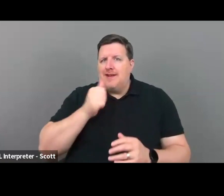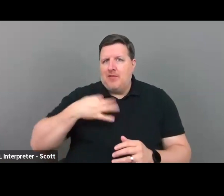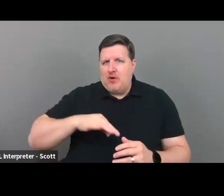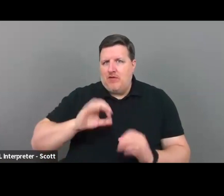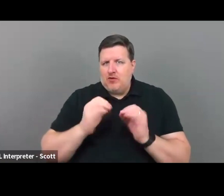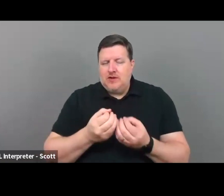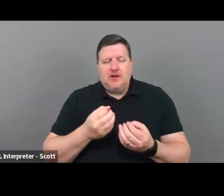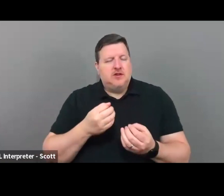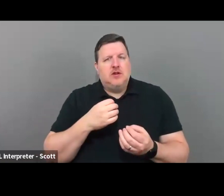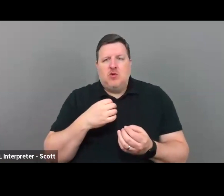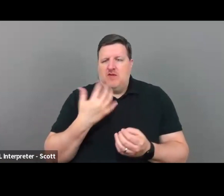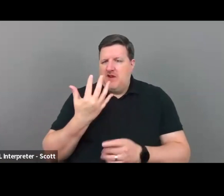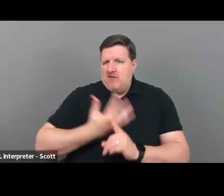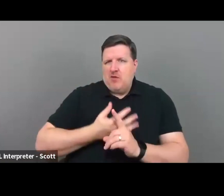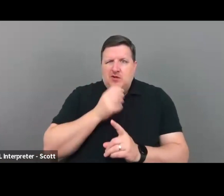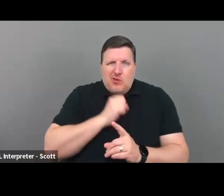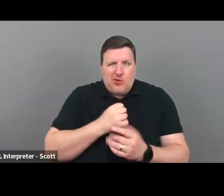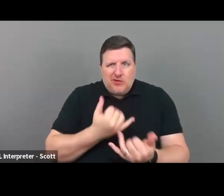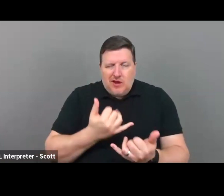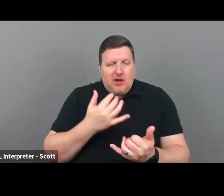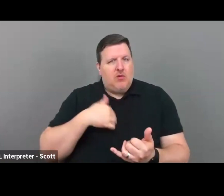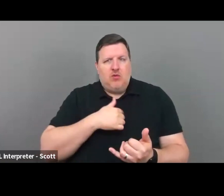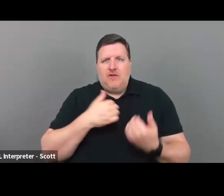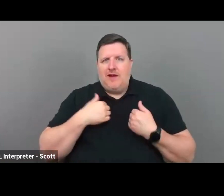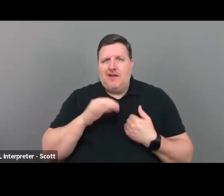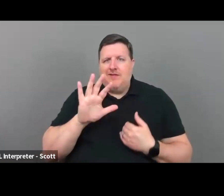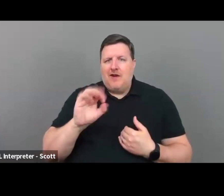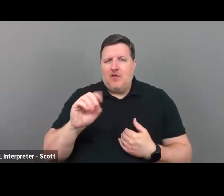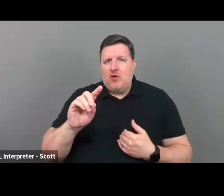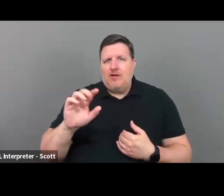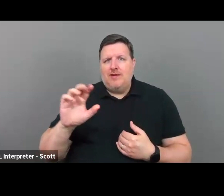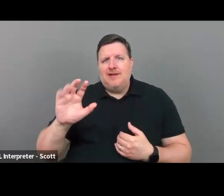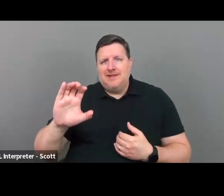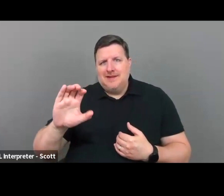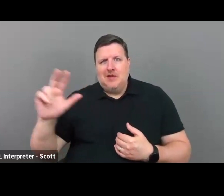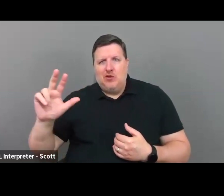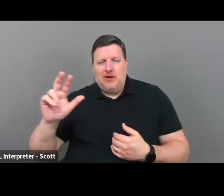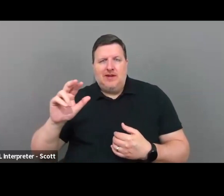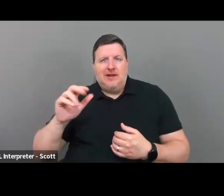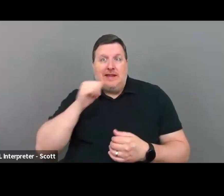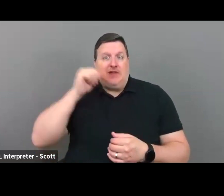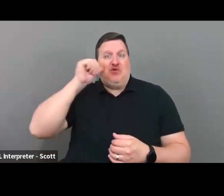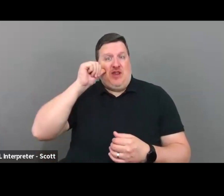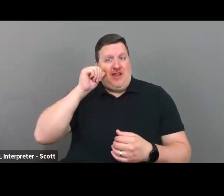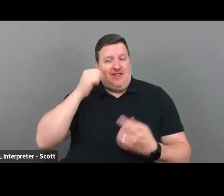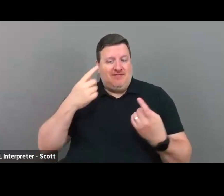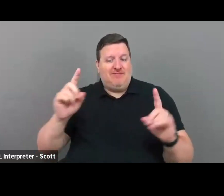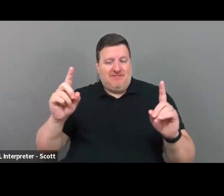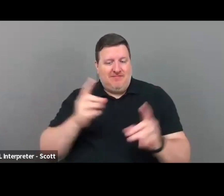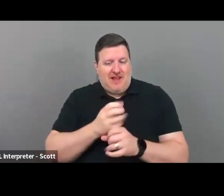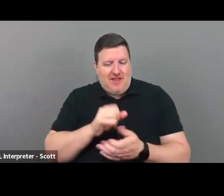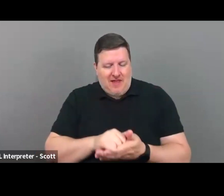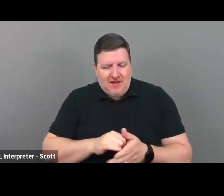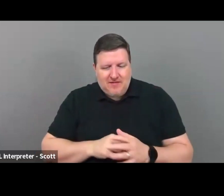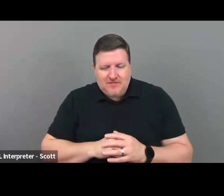months old. We just received our 501c3 status from the IRS yesterday. Oh, wow. Congrats, Sequoia.